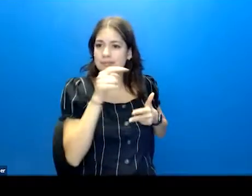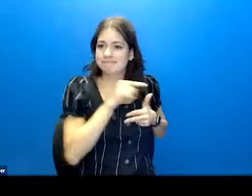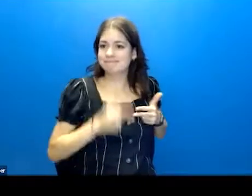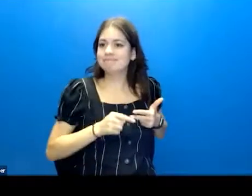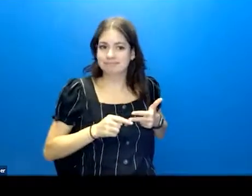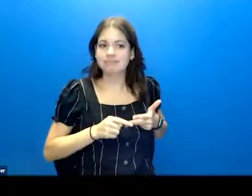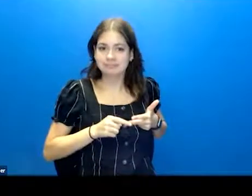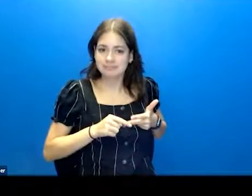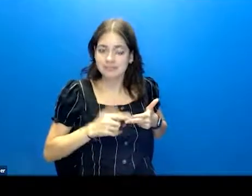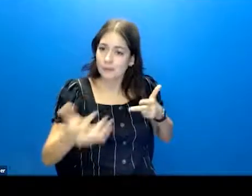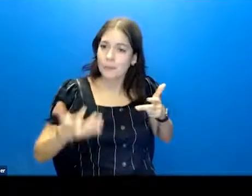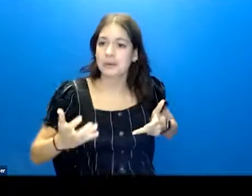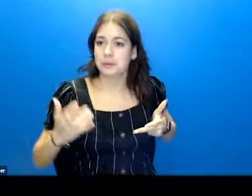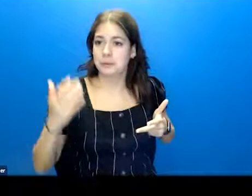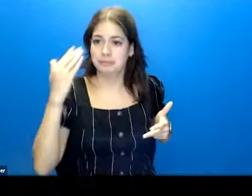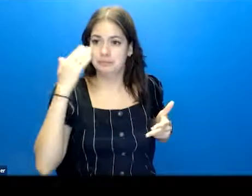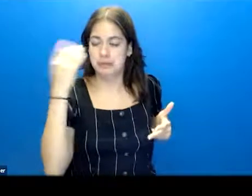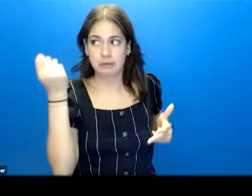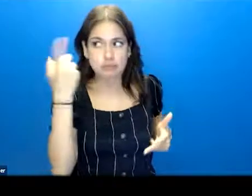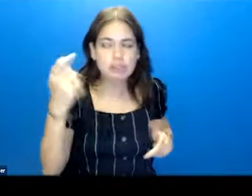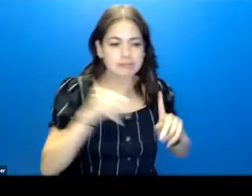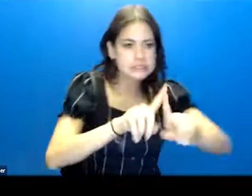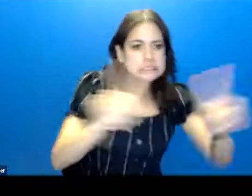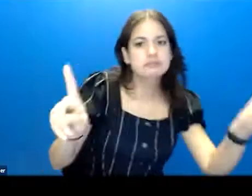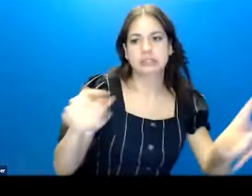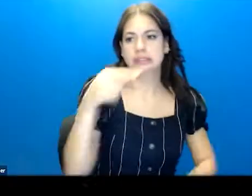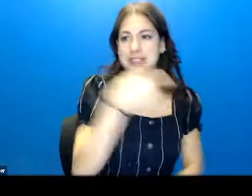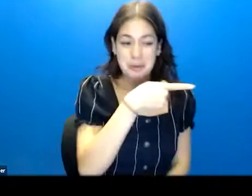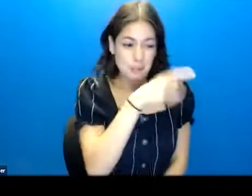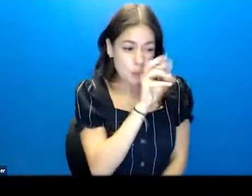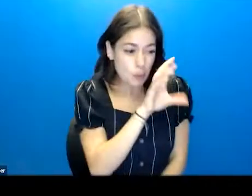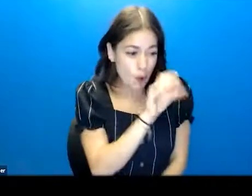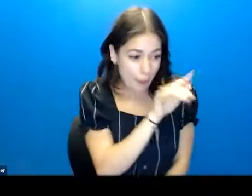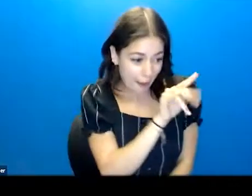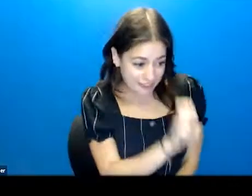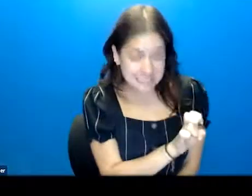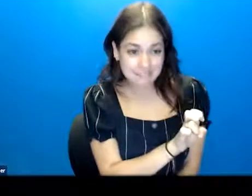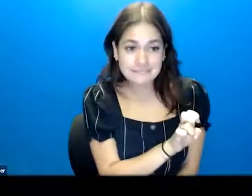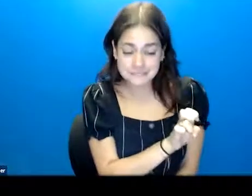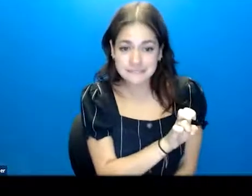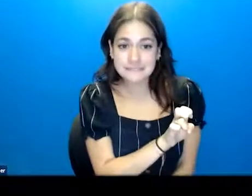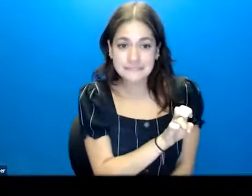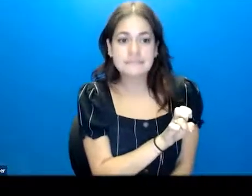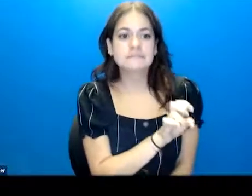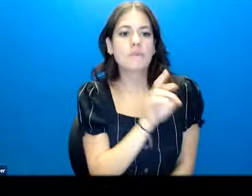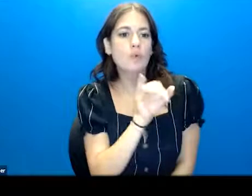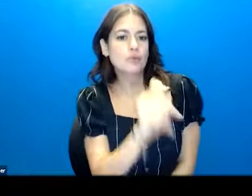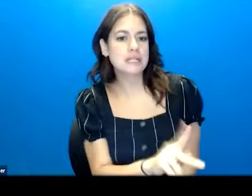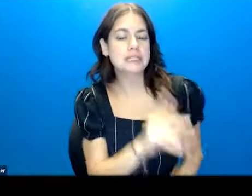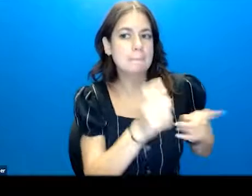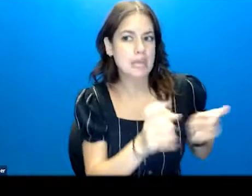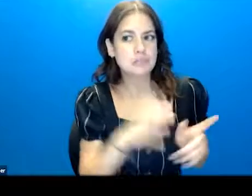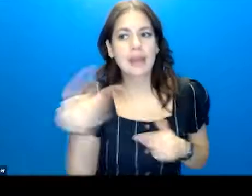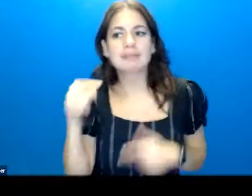I want you to understand the difference between proactive suicide risk management and